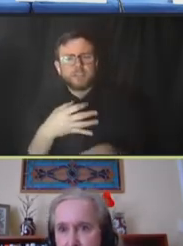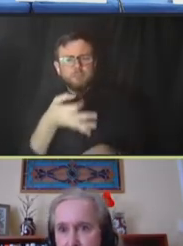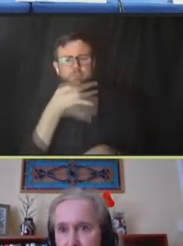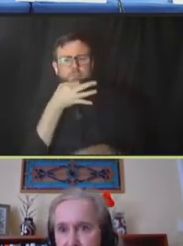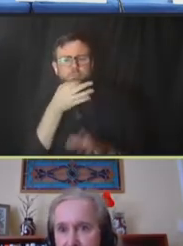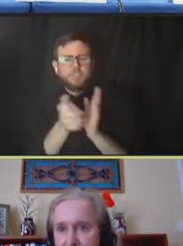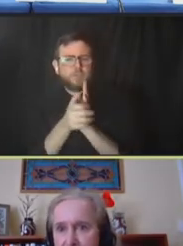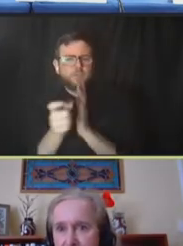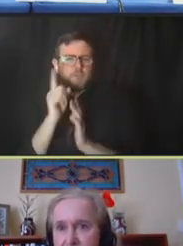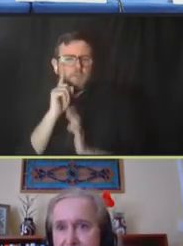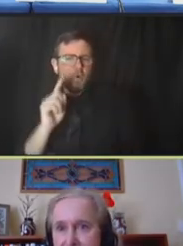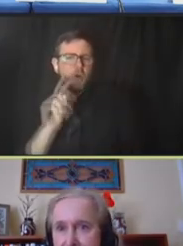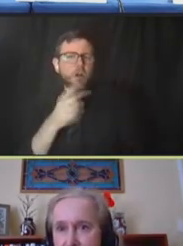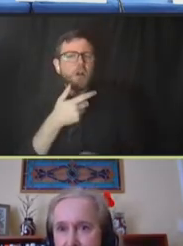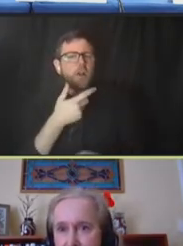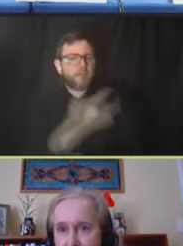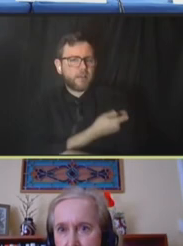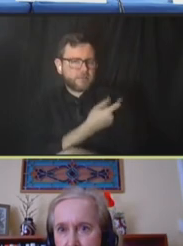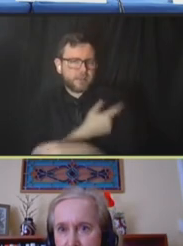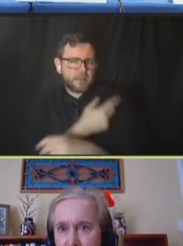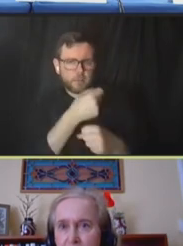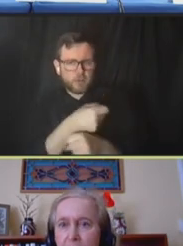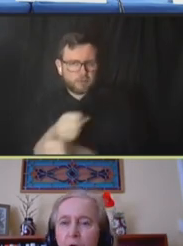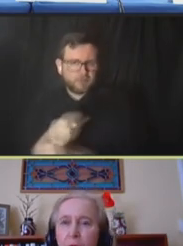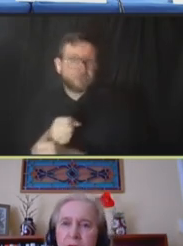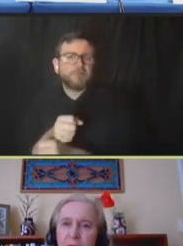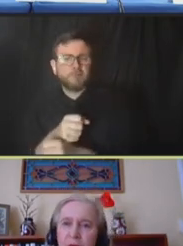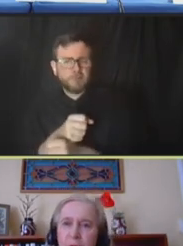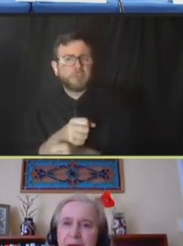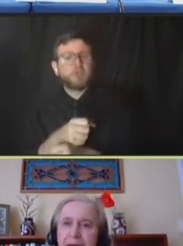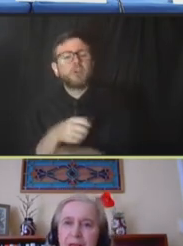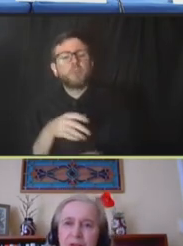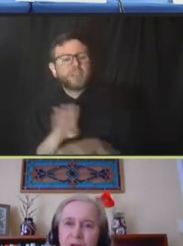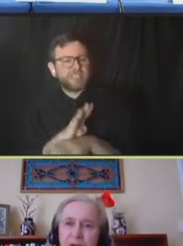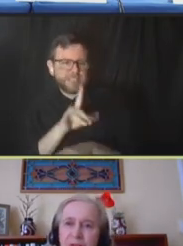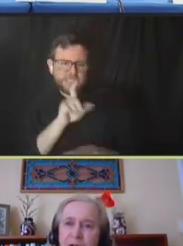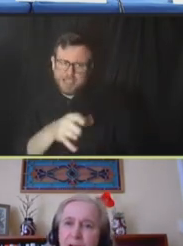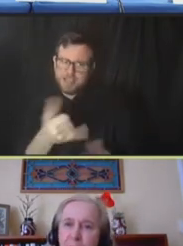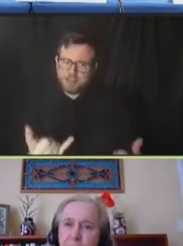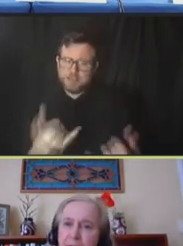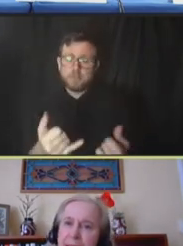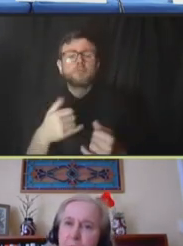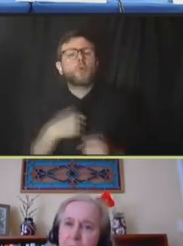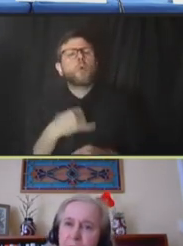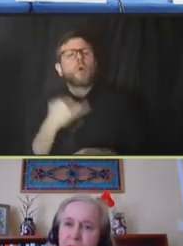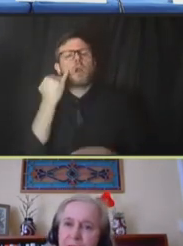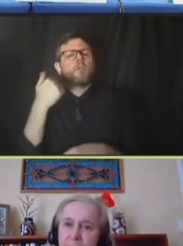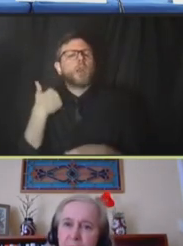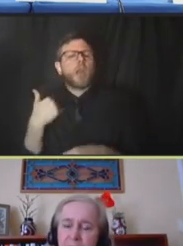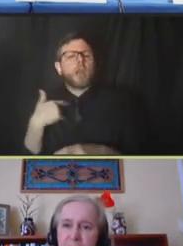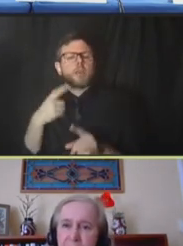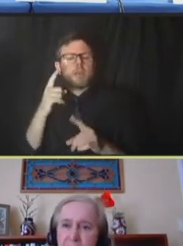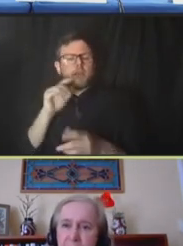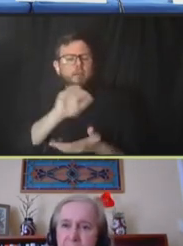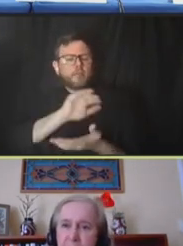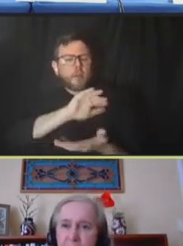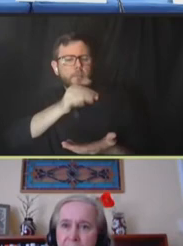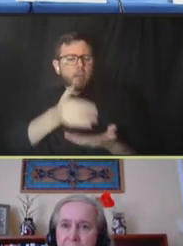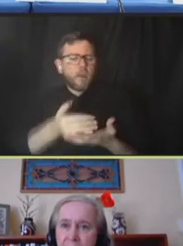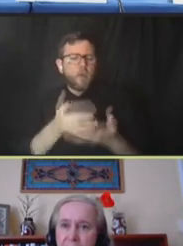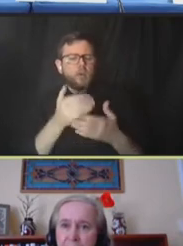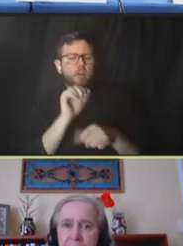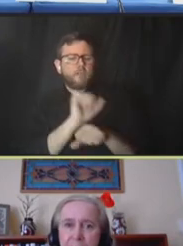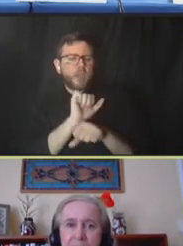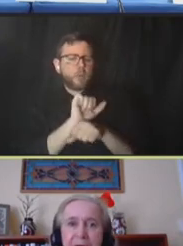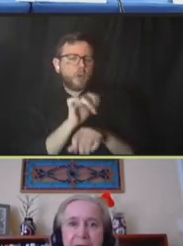so important. And firms need those labors. Or what if you had a certain volume of labor available in the supply chain network